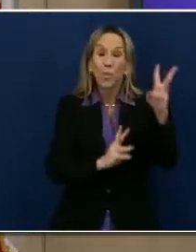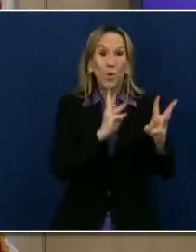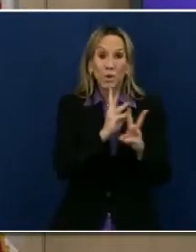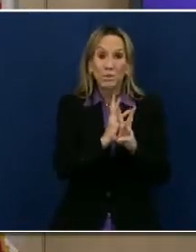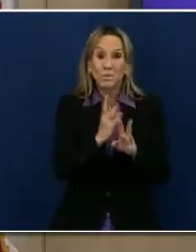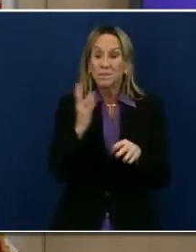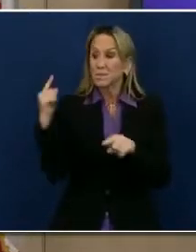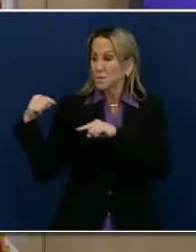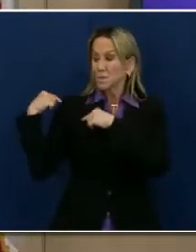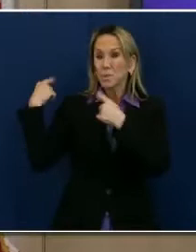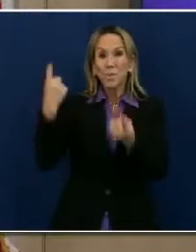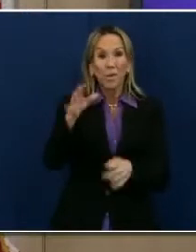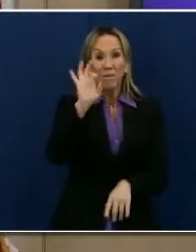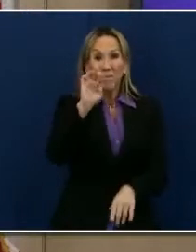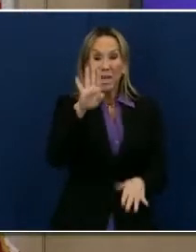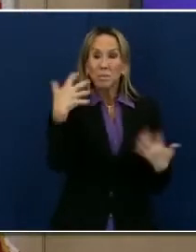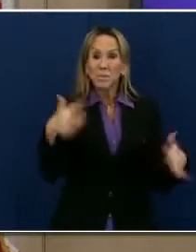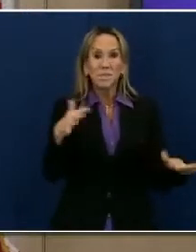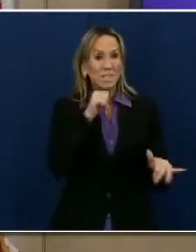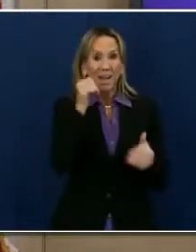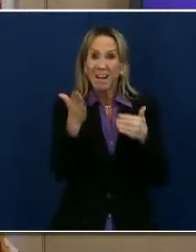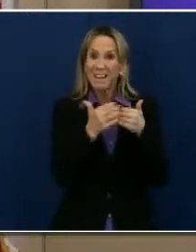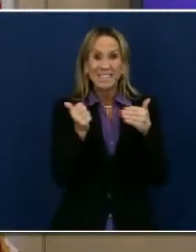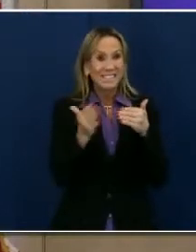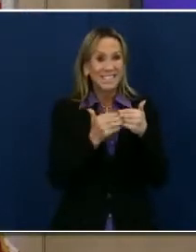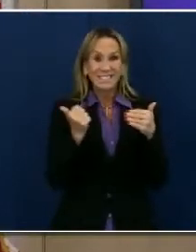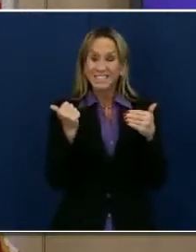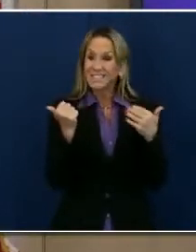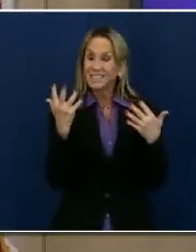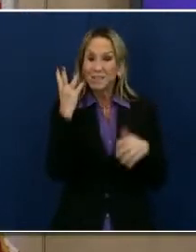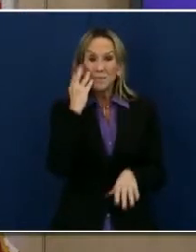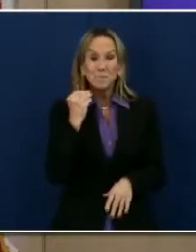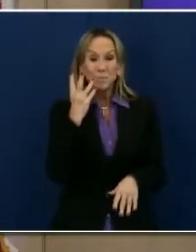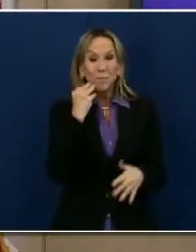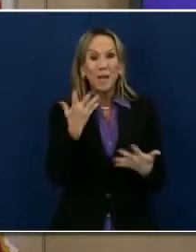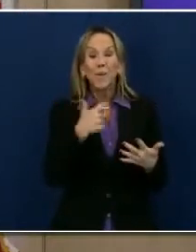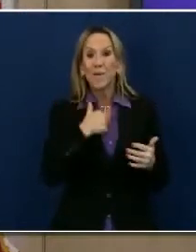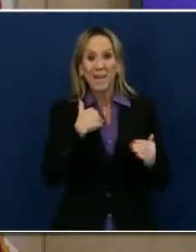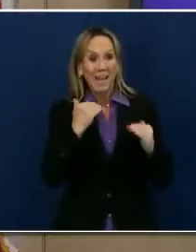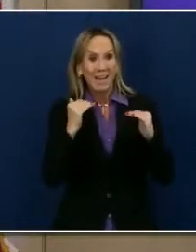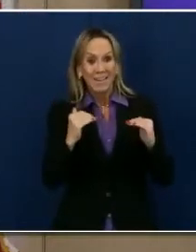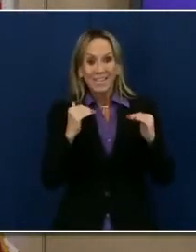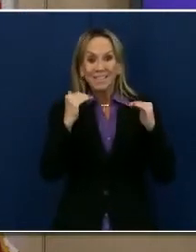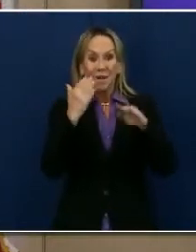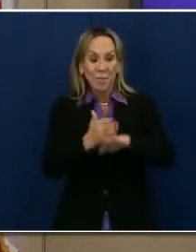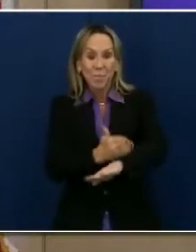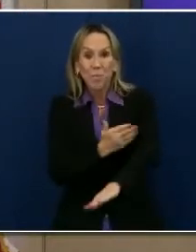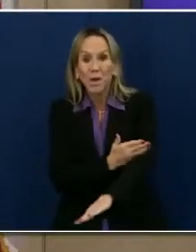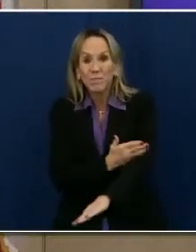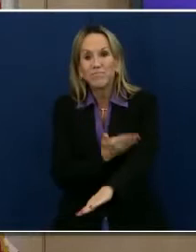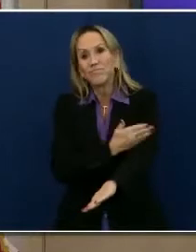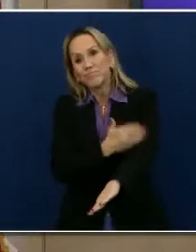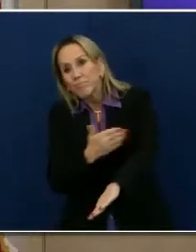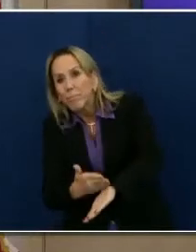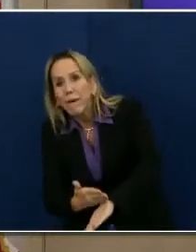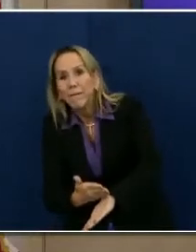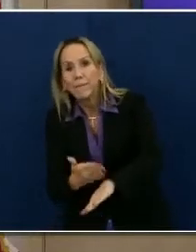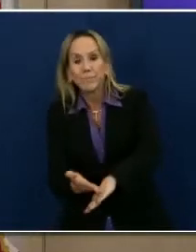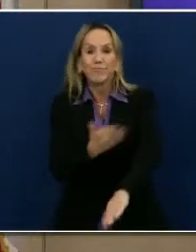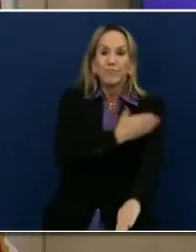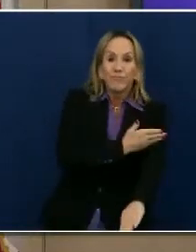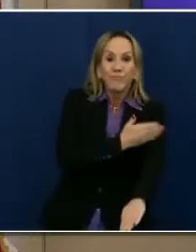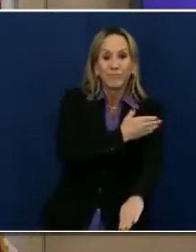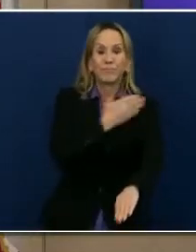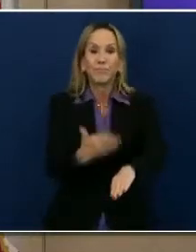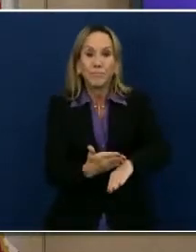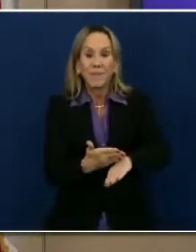journey since February. We've had progress. We've had setbacks. Today certainly represents a setback for a region, but I